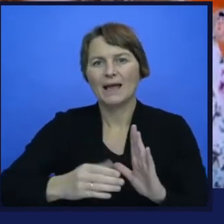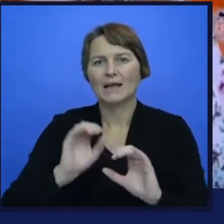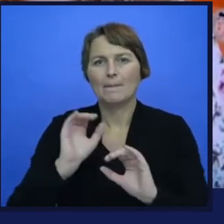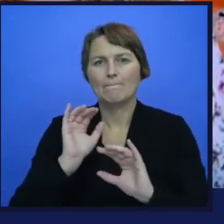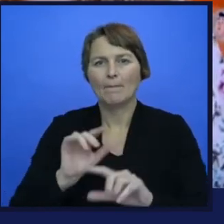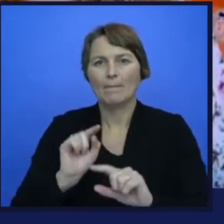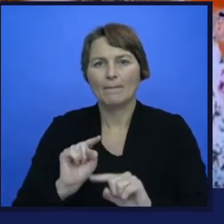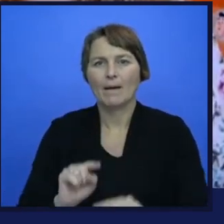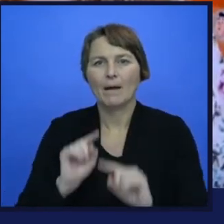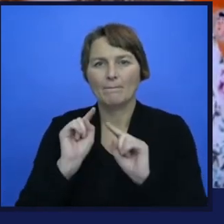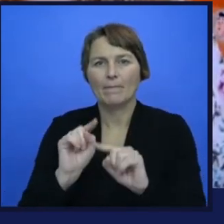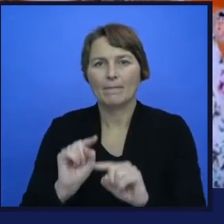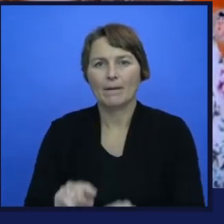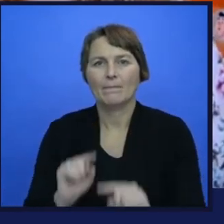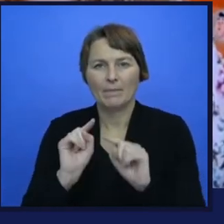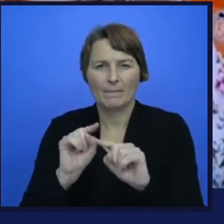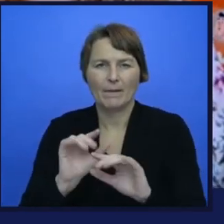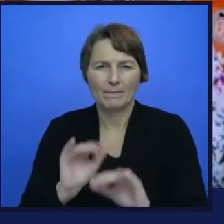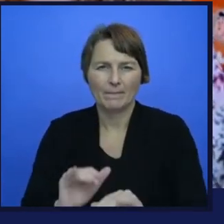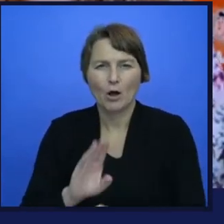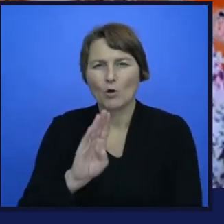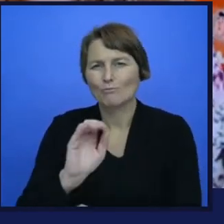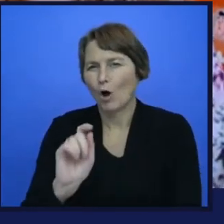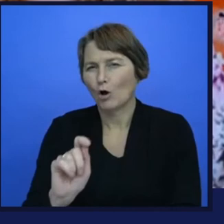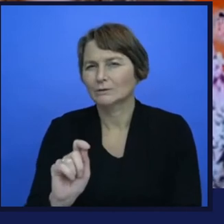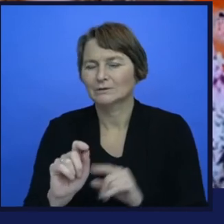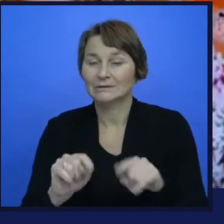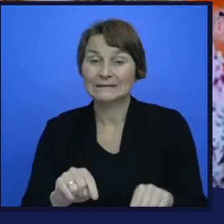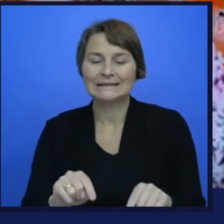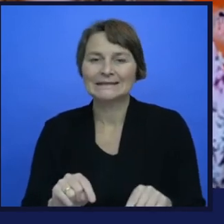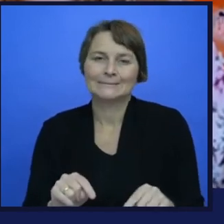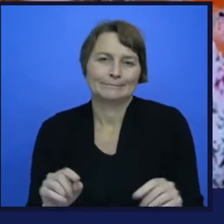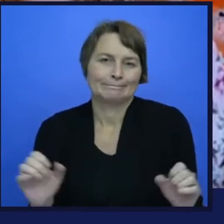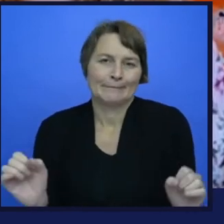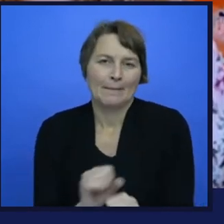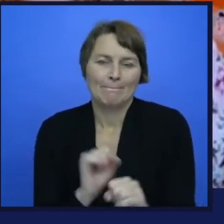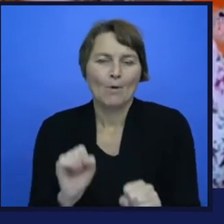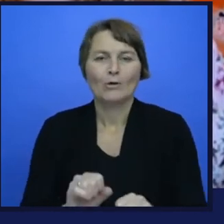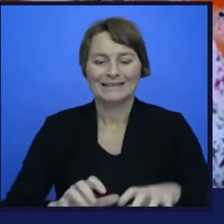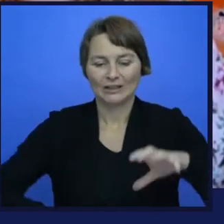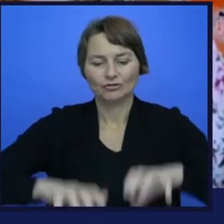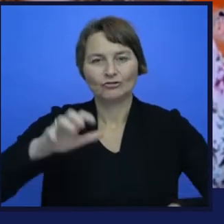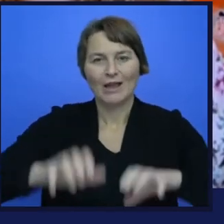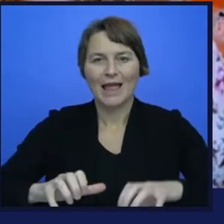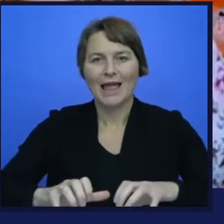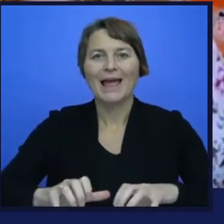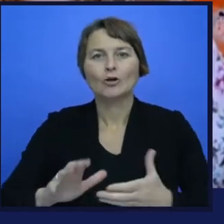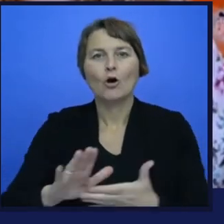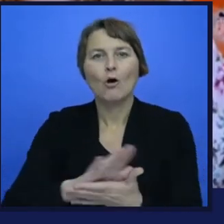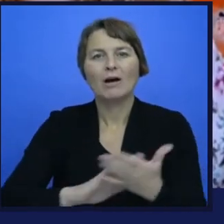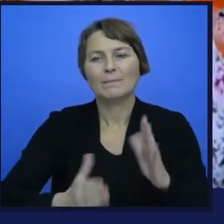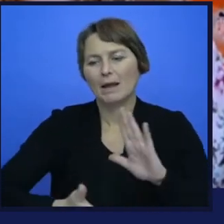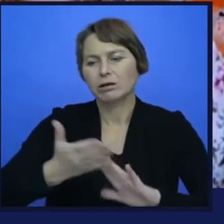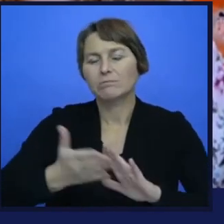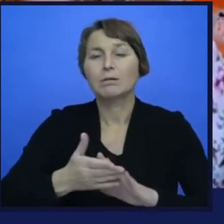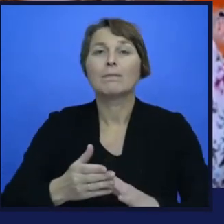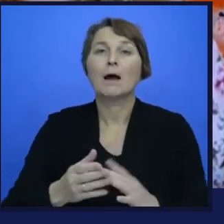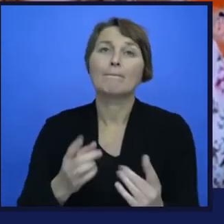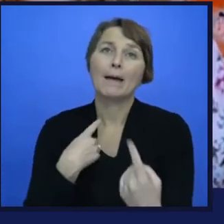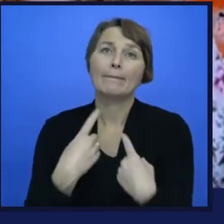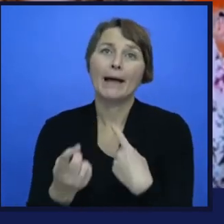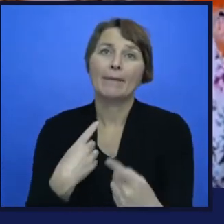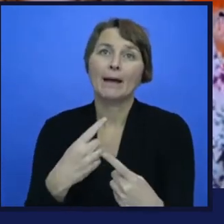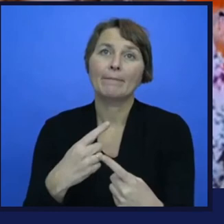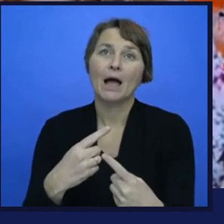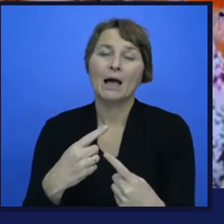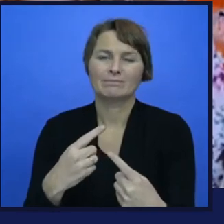chatbot that is able to have any sort of conversation whatsoever from